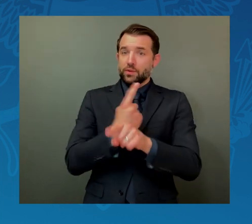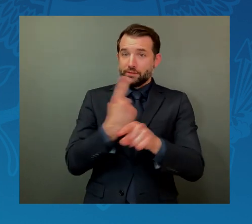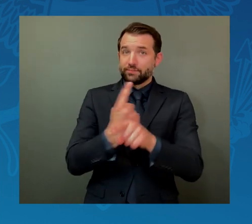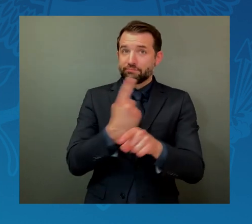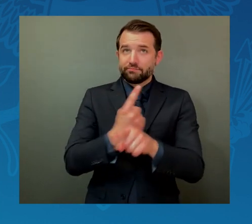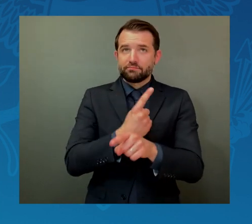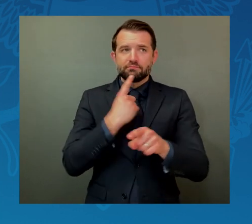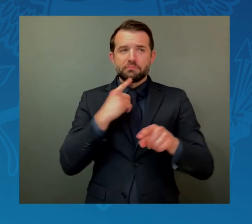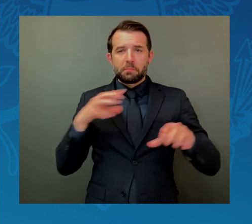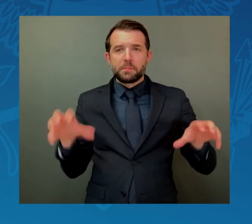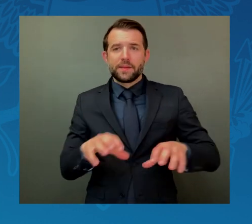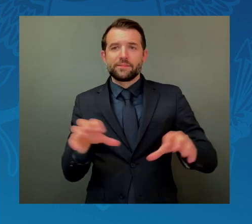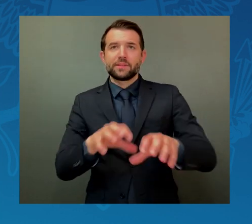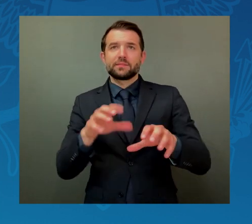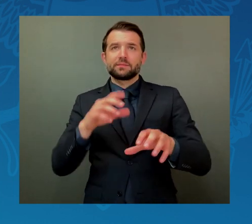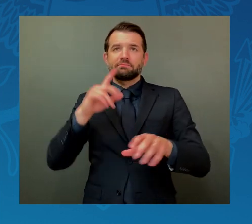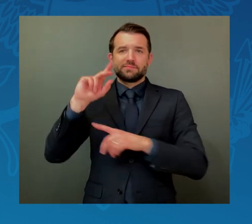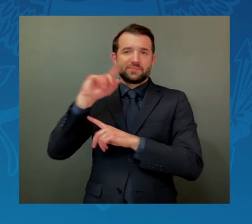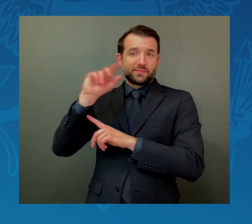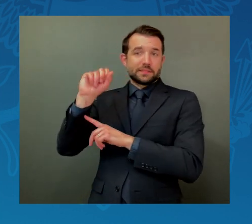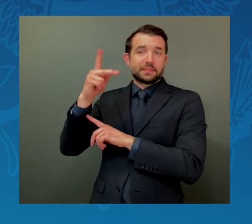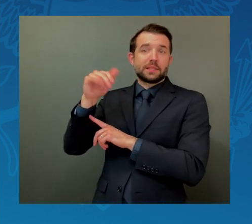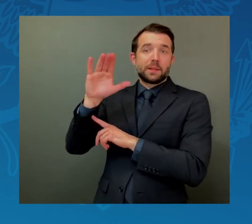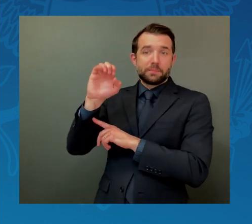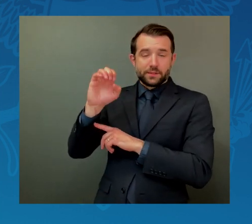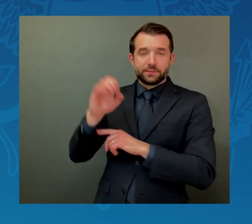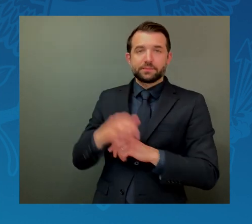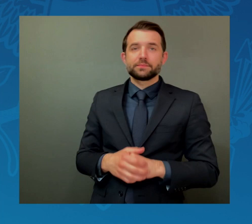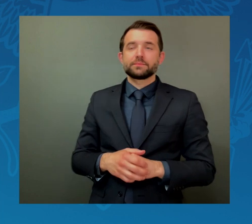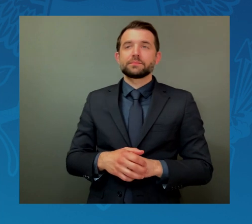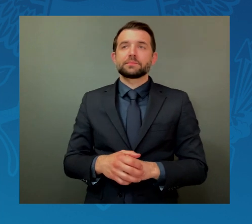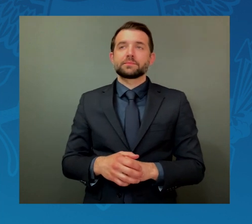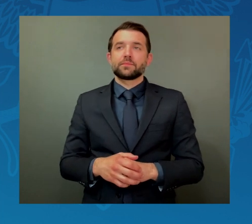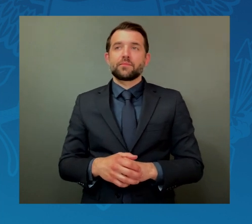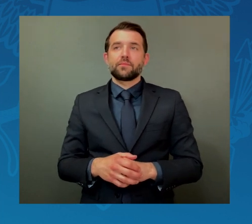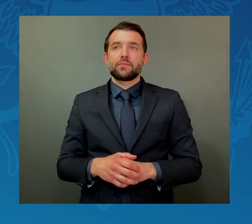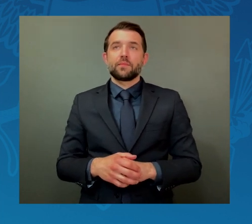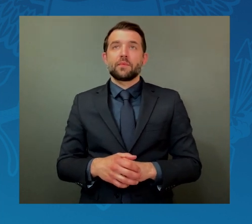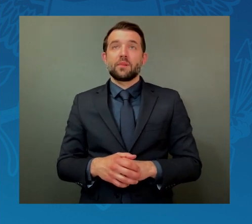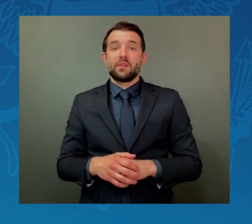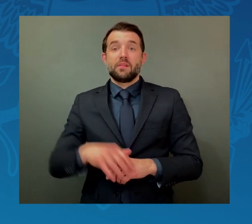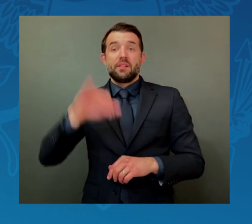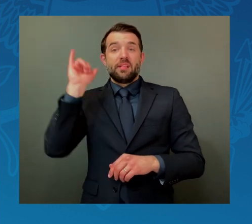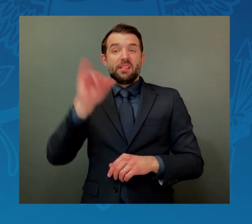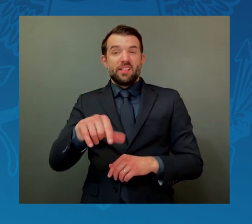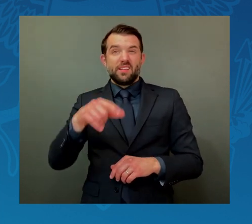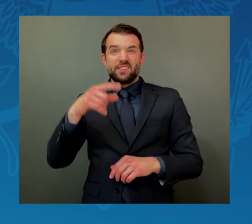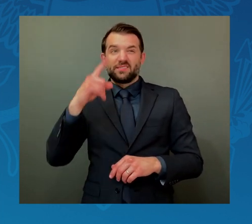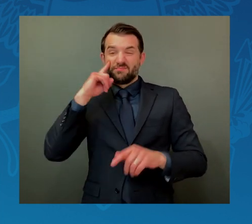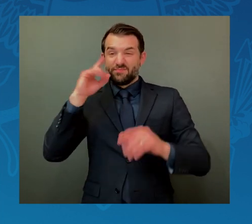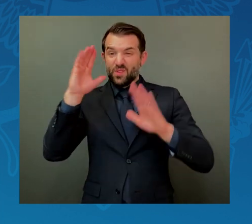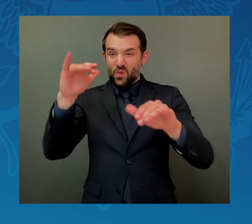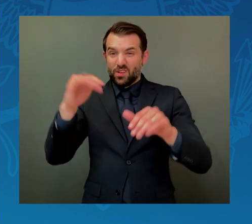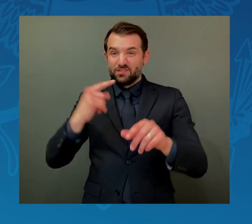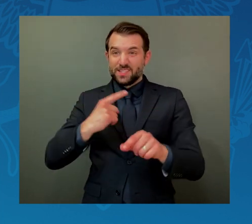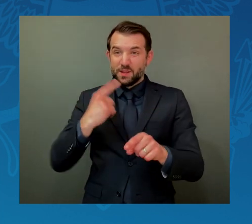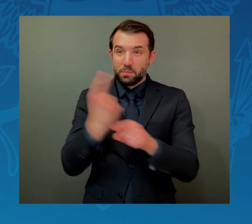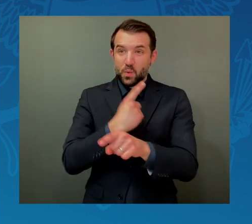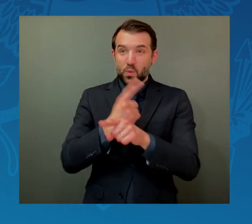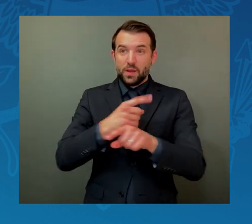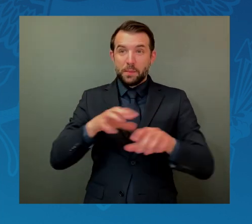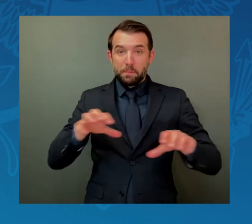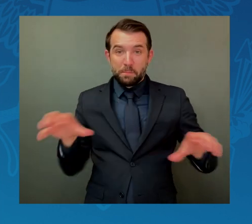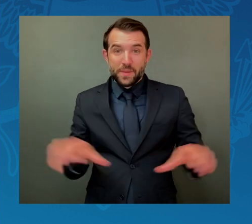And there is a direct connection between such a norm and the daily life of the American